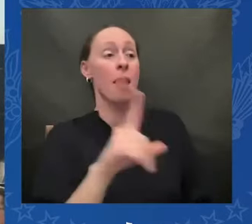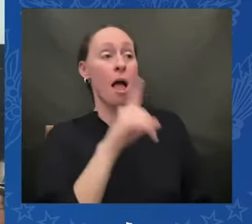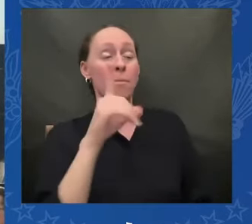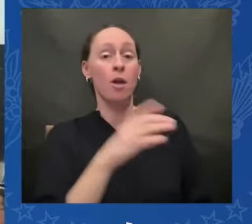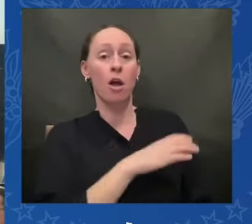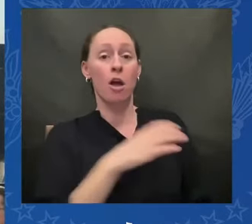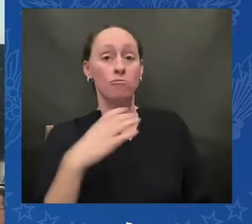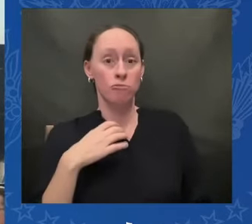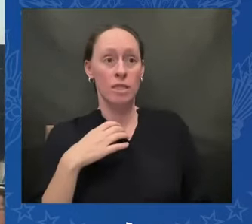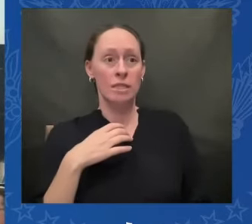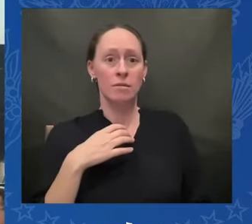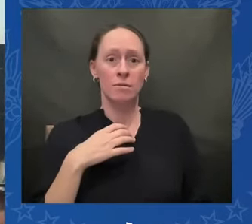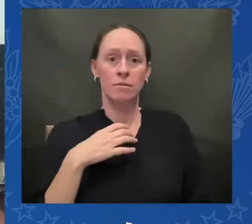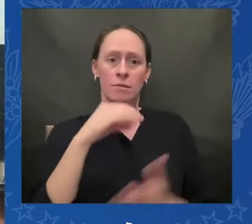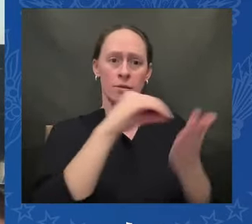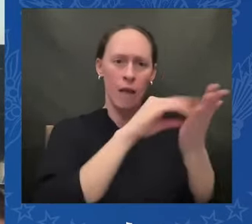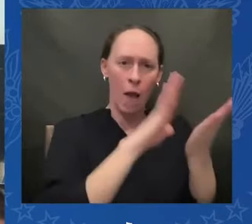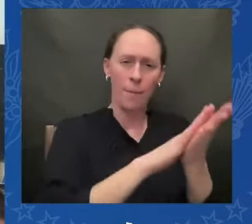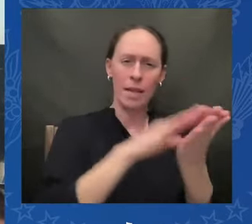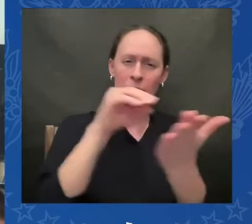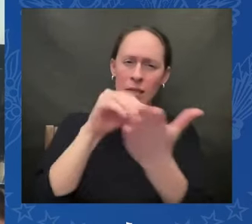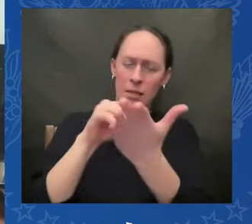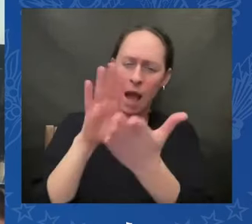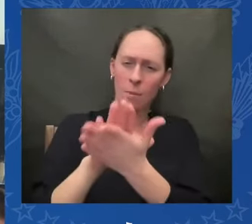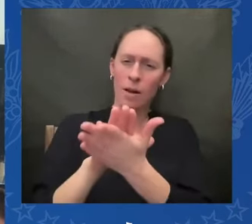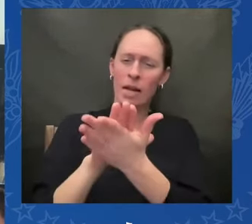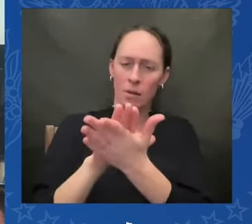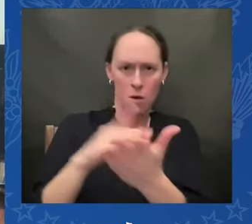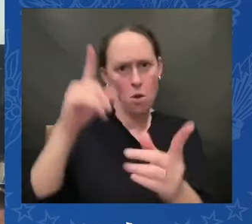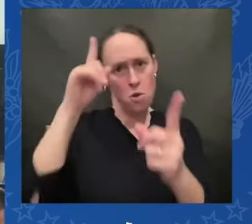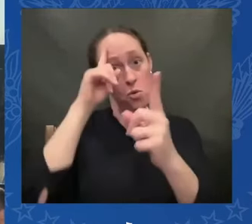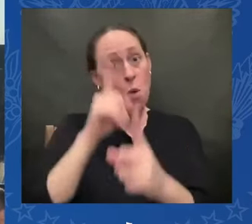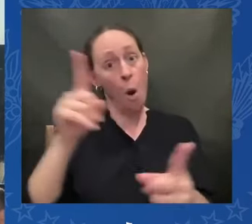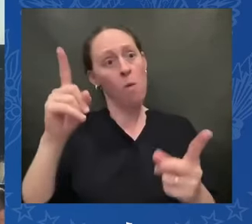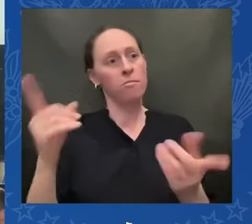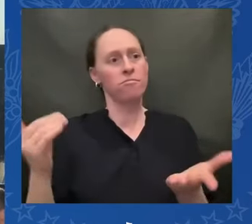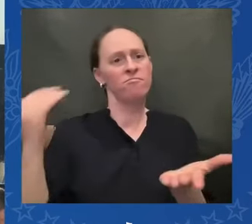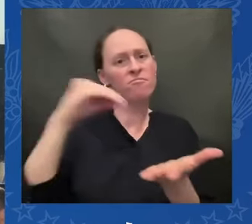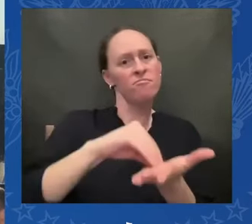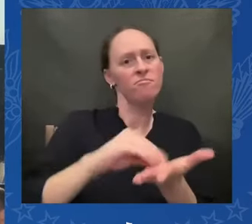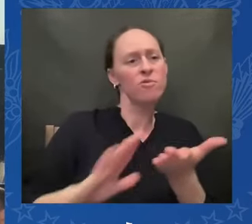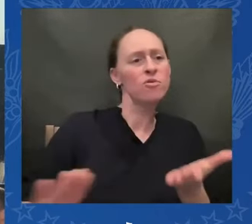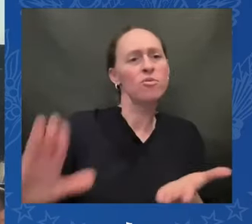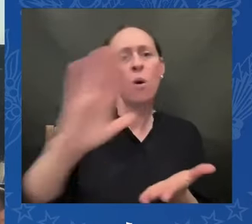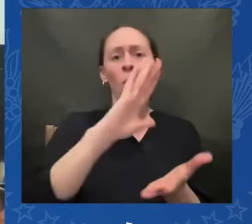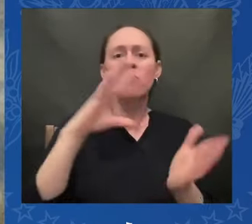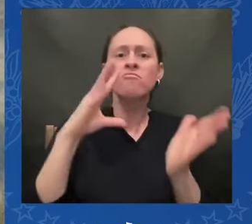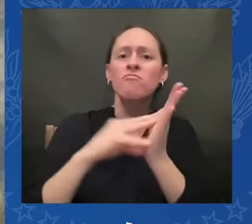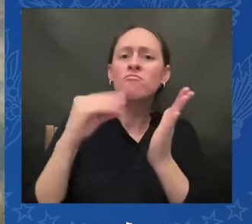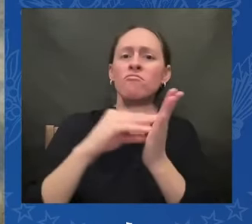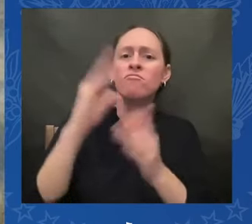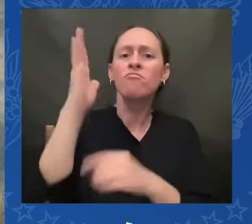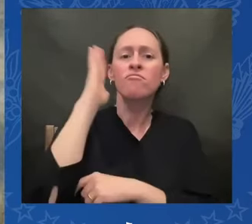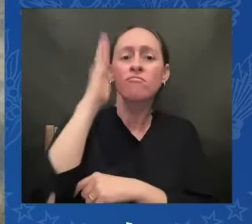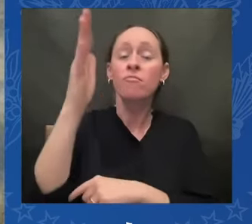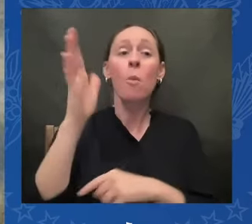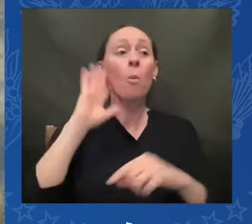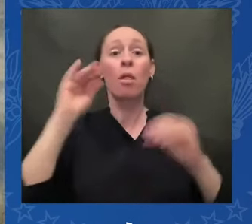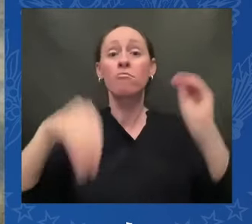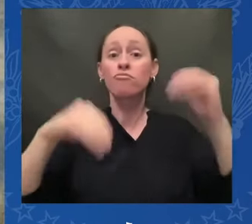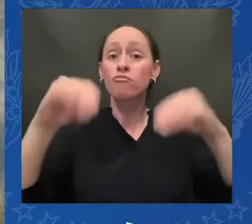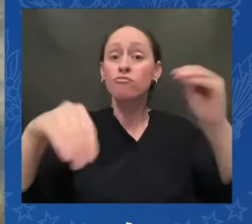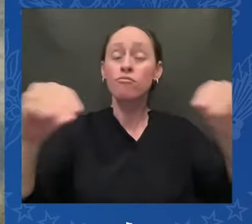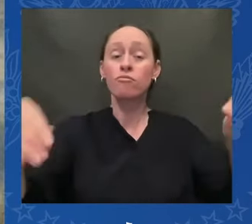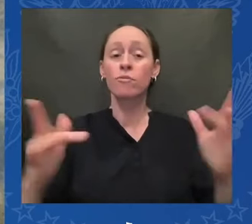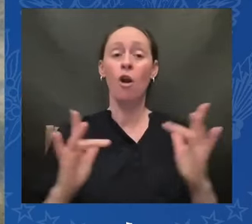educational resources such as online traveling and long-term exhibitions that will share the history